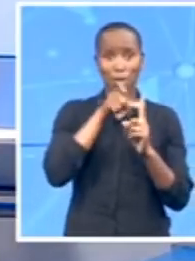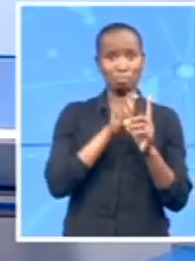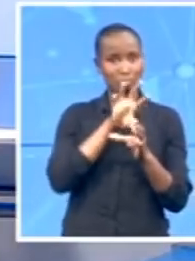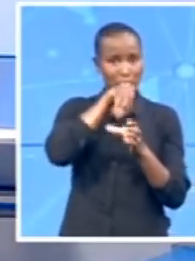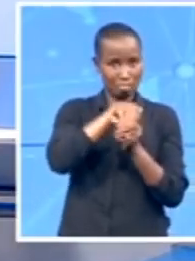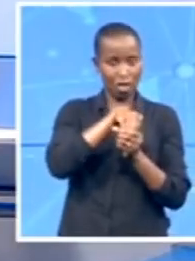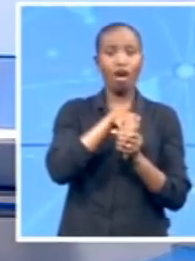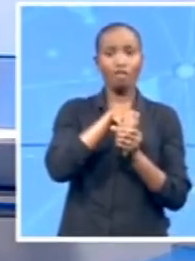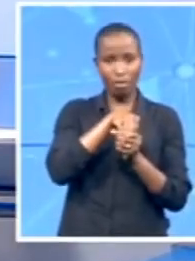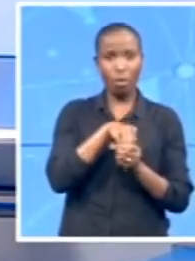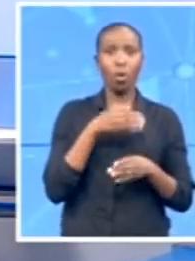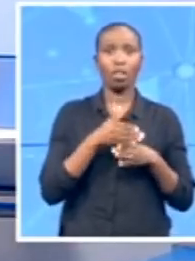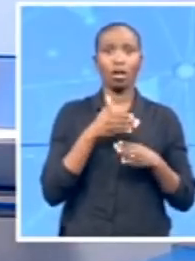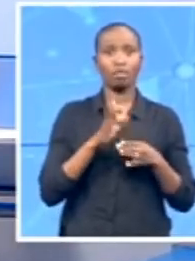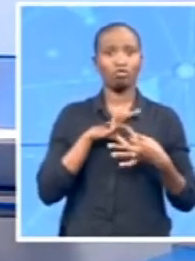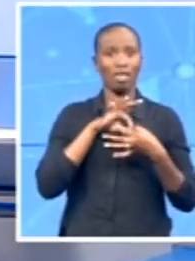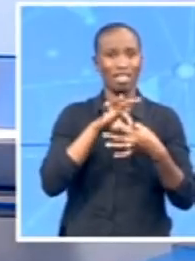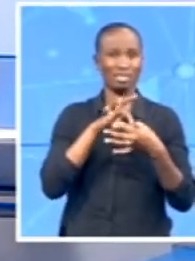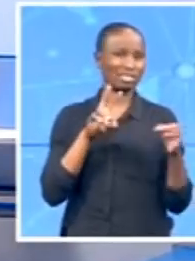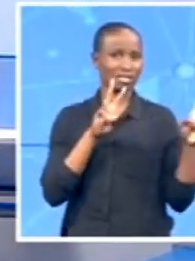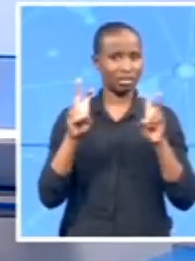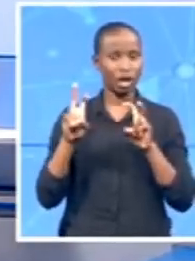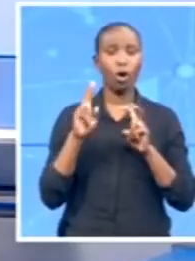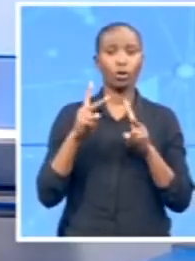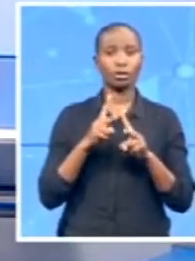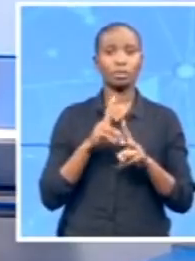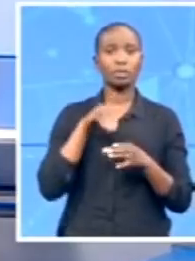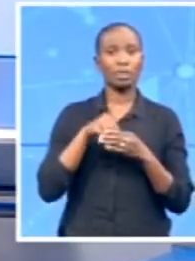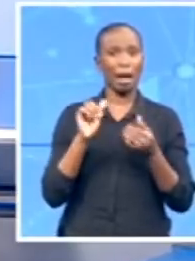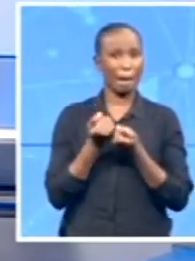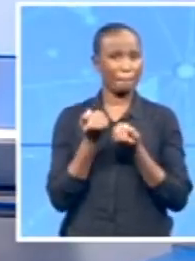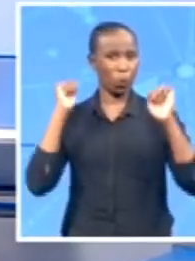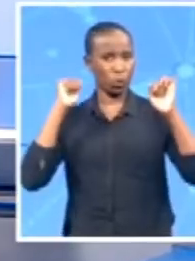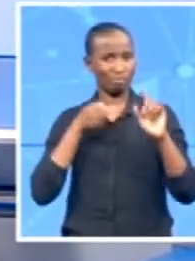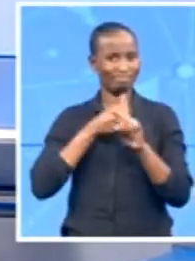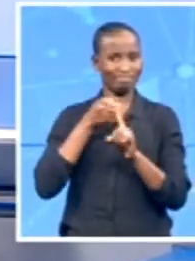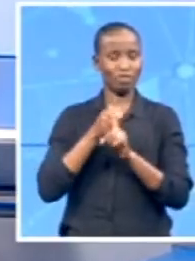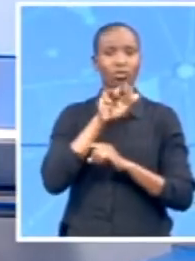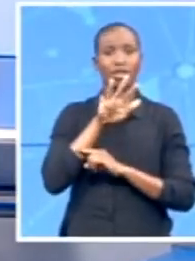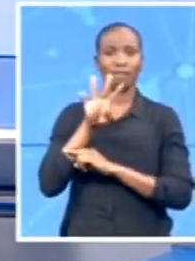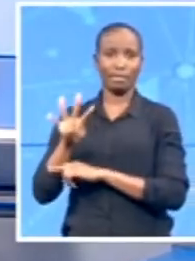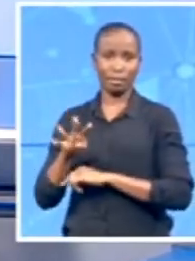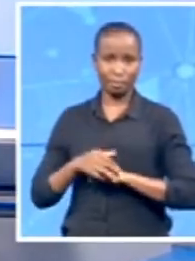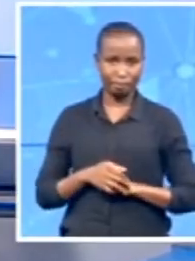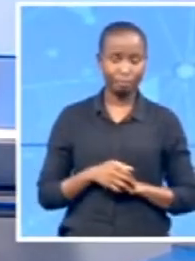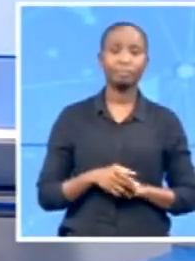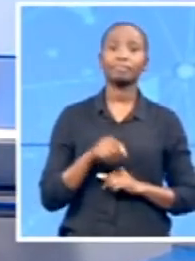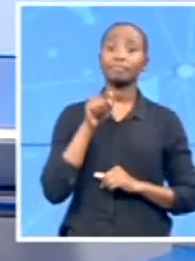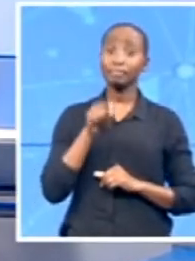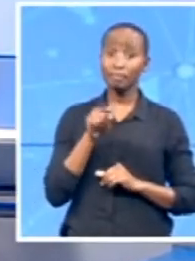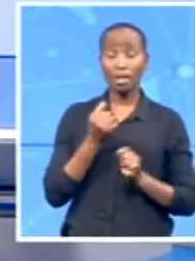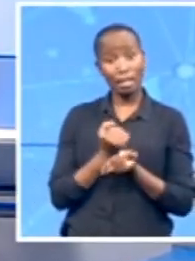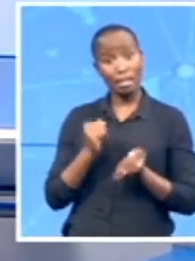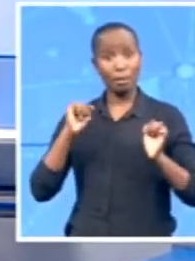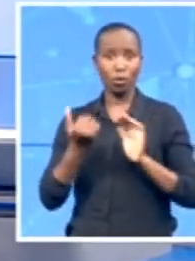-apartheid South Africa in 1994. This saw the passing of the Labor Relations Act of 1995. From on this we bring in our